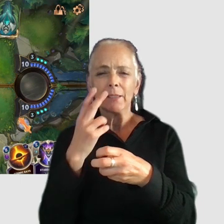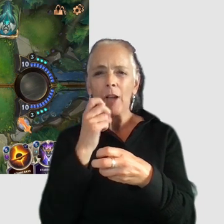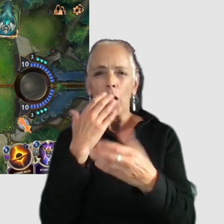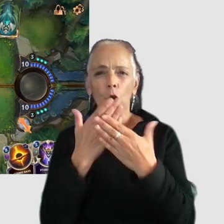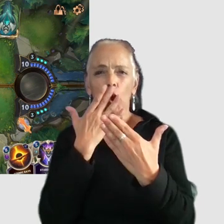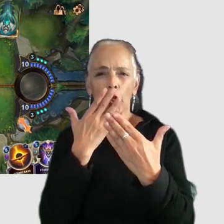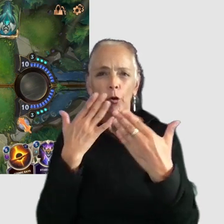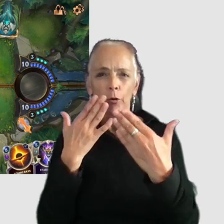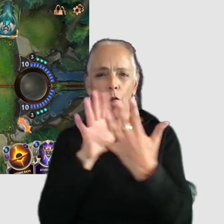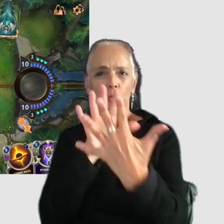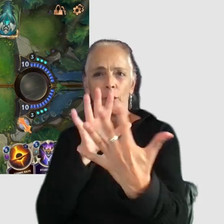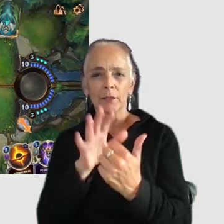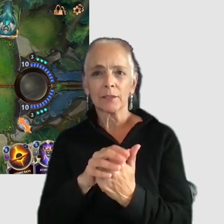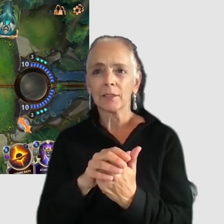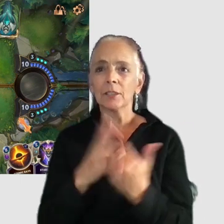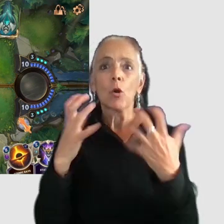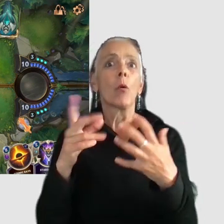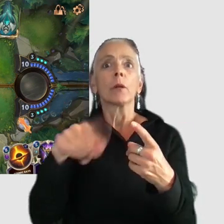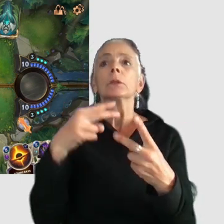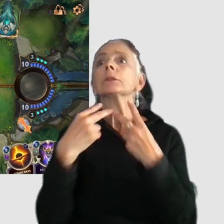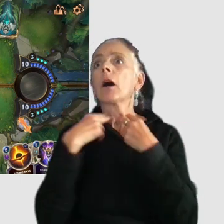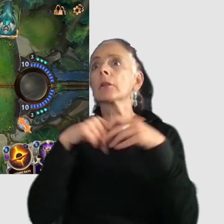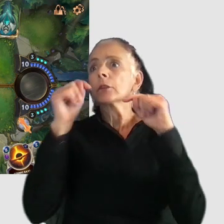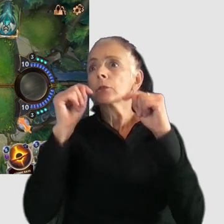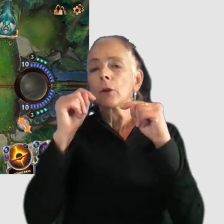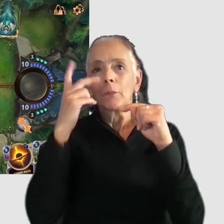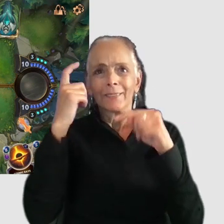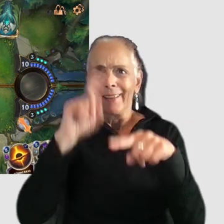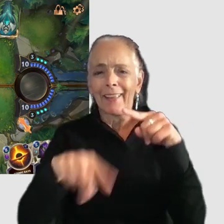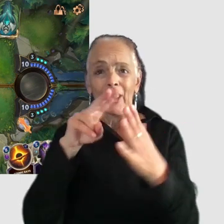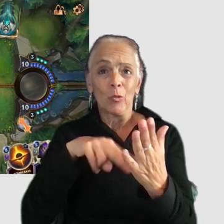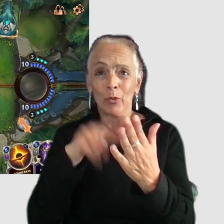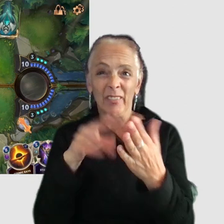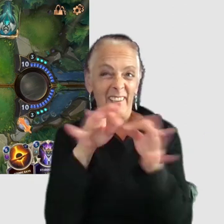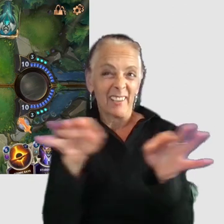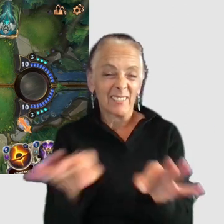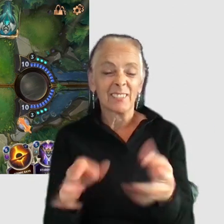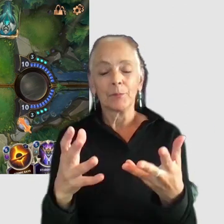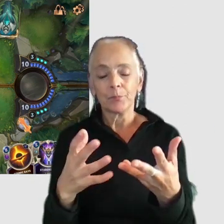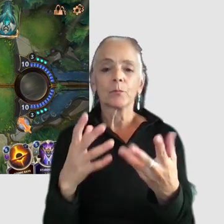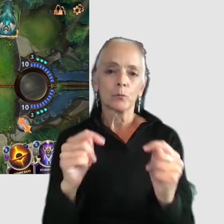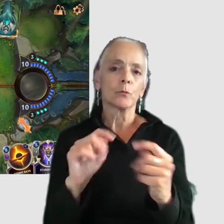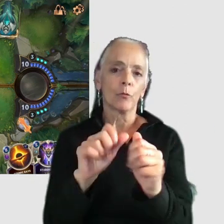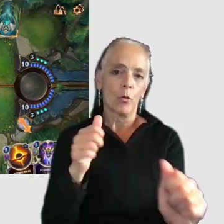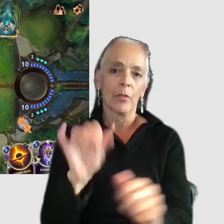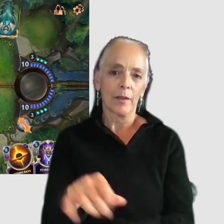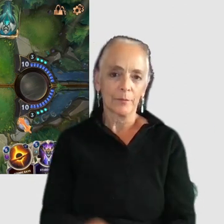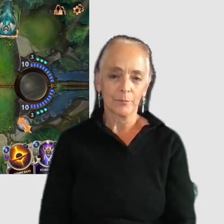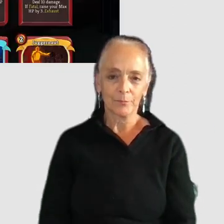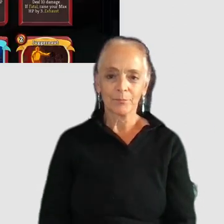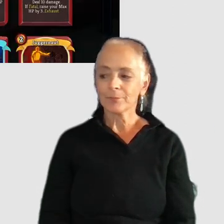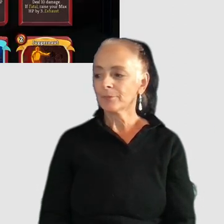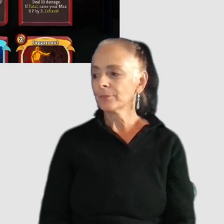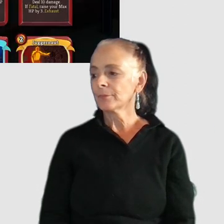tutorial because they can't read the text um so those are some things that we want to try and stay away from wherever possible